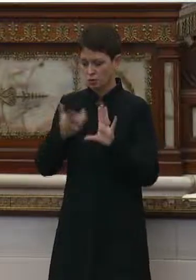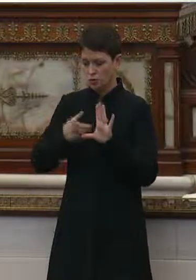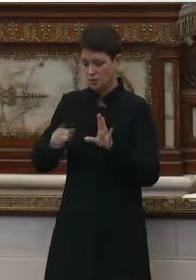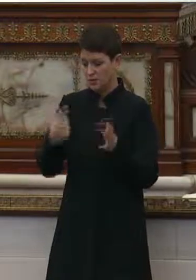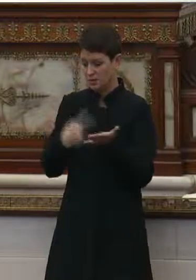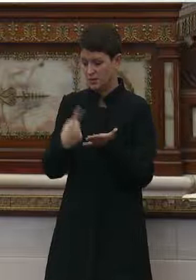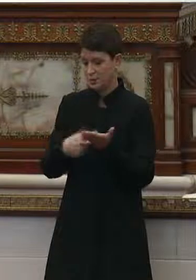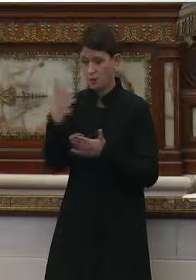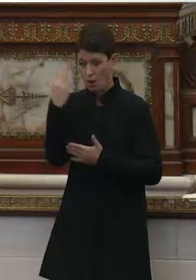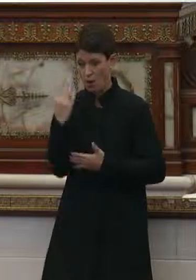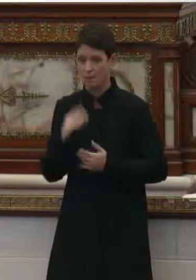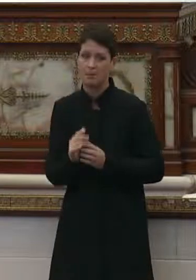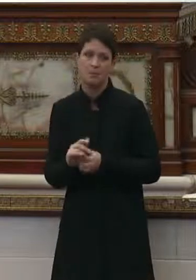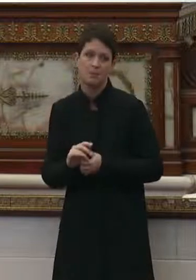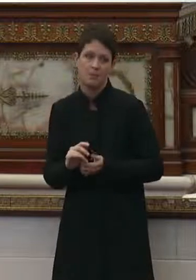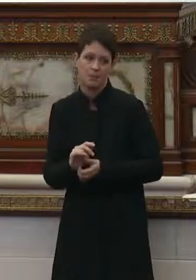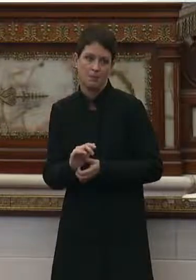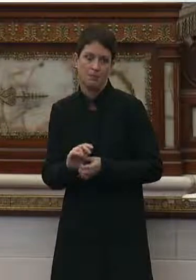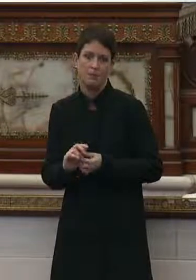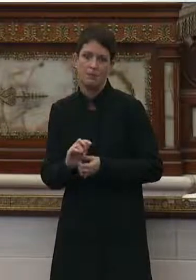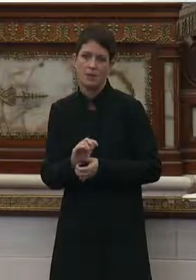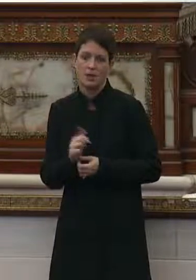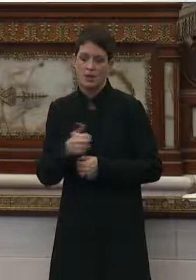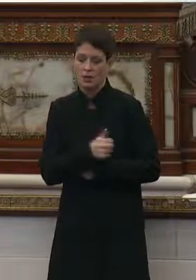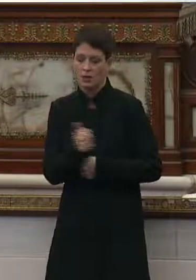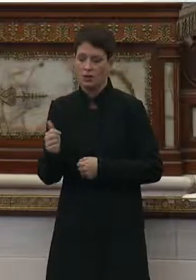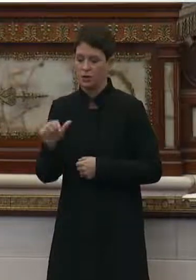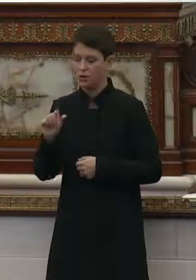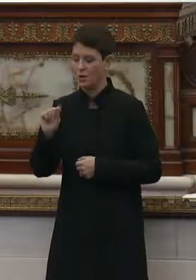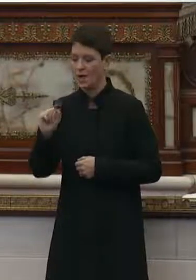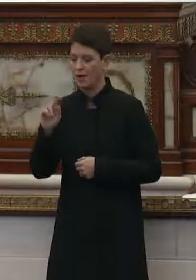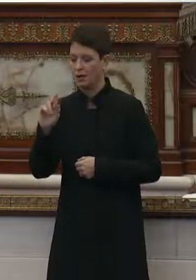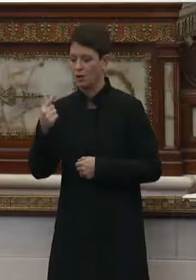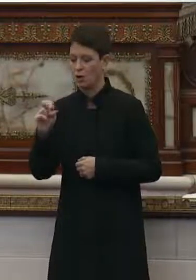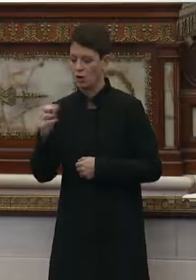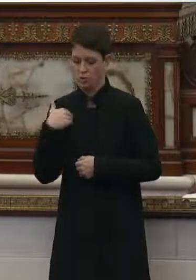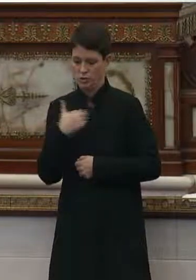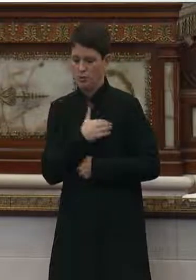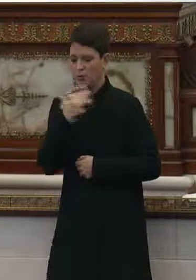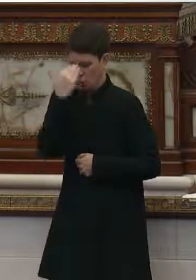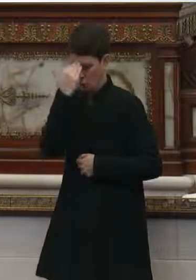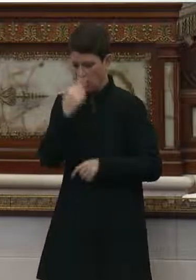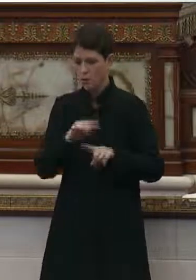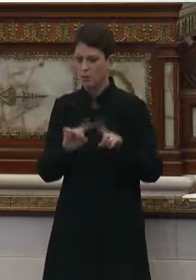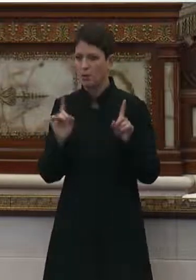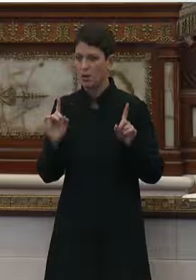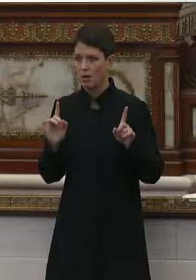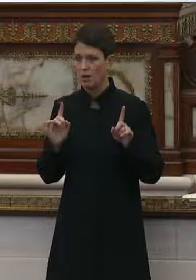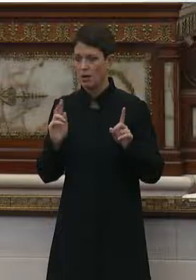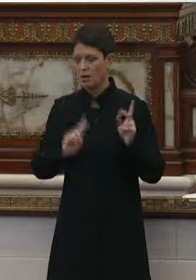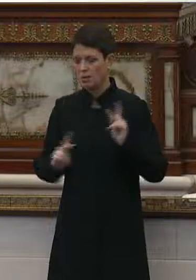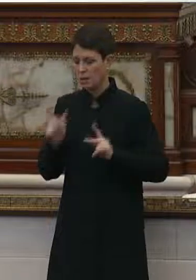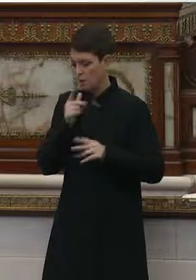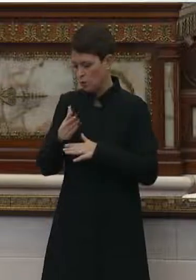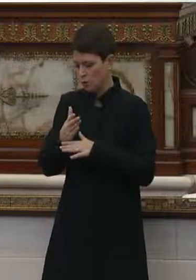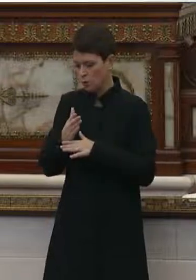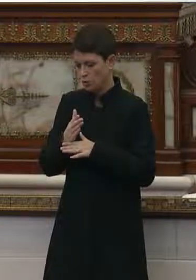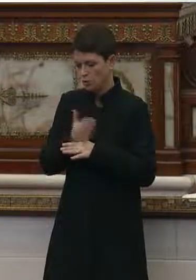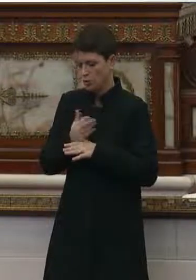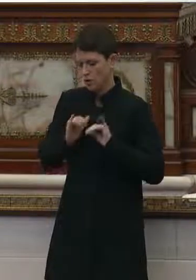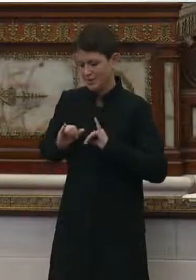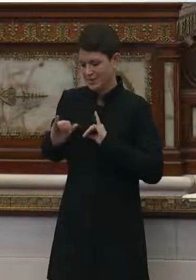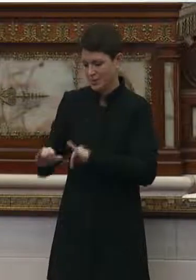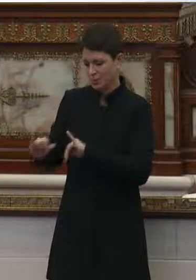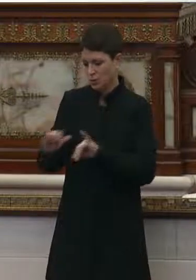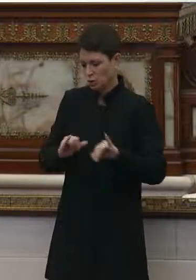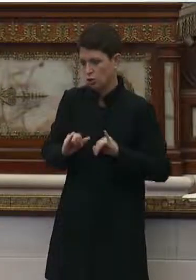those who are at-large members know, but also people who share similar